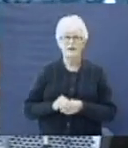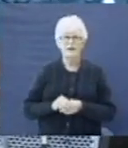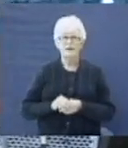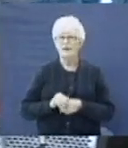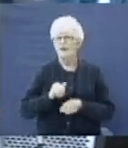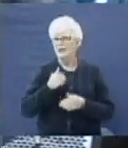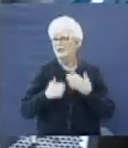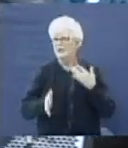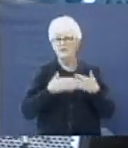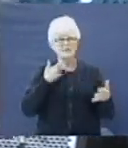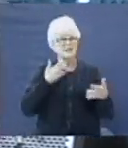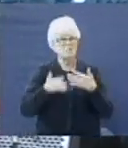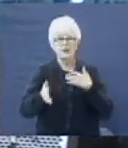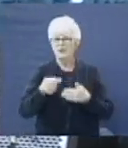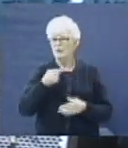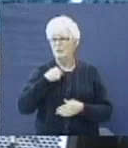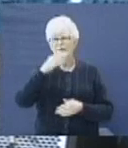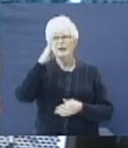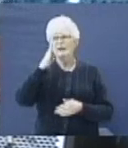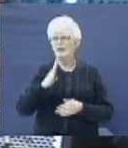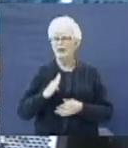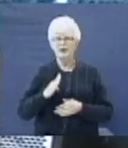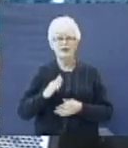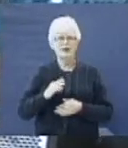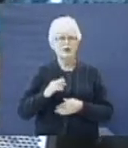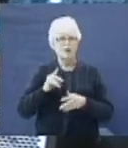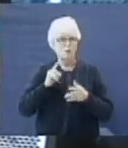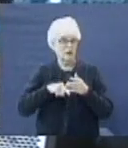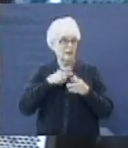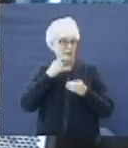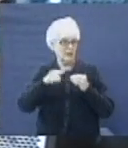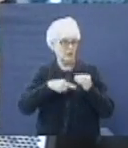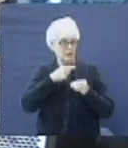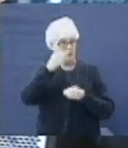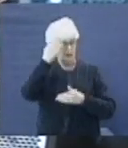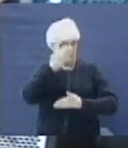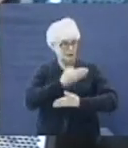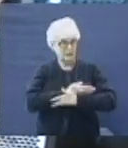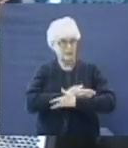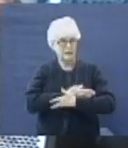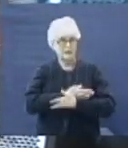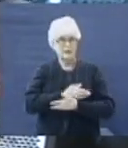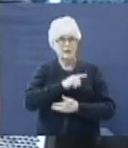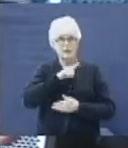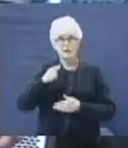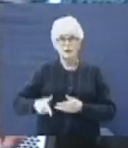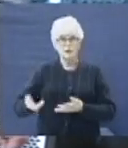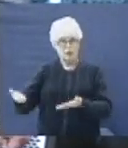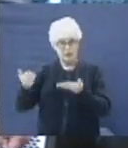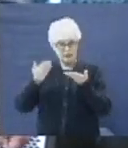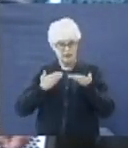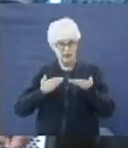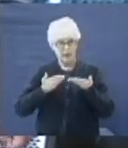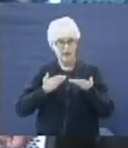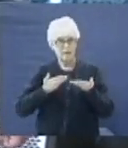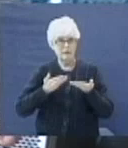It doesn't matter to me, God. Look what he said about his sons the Lord gave.